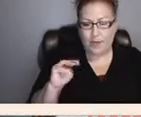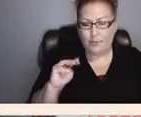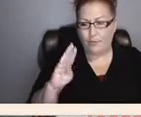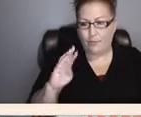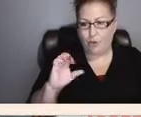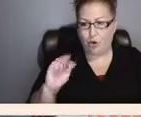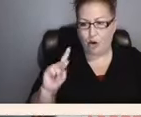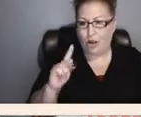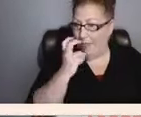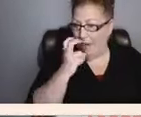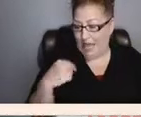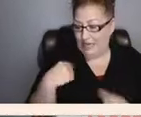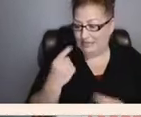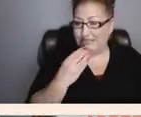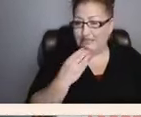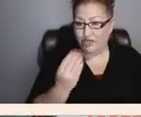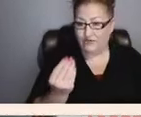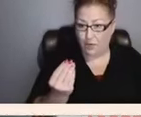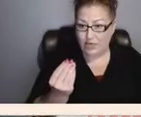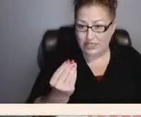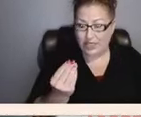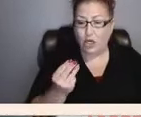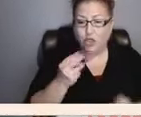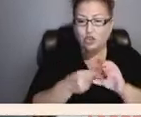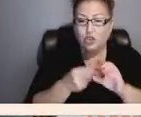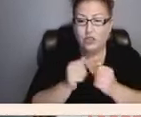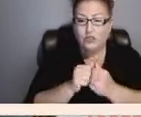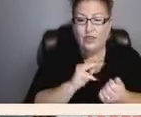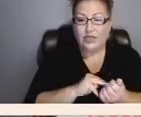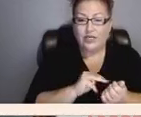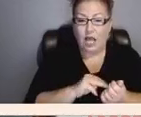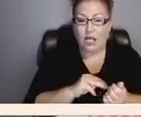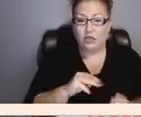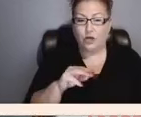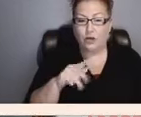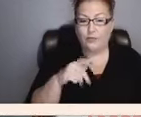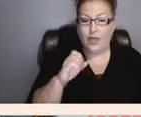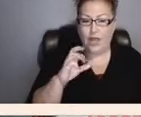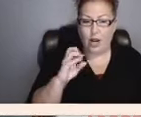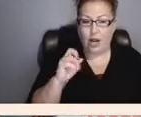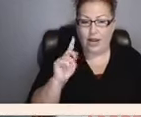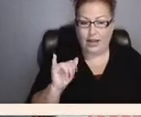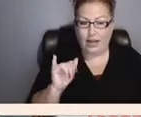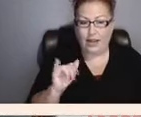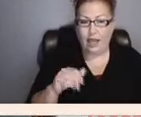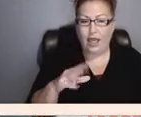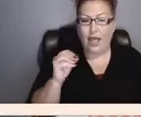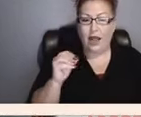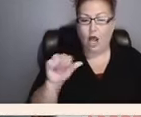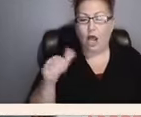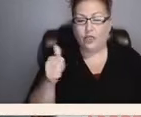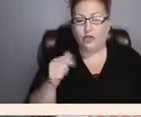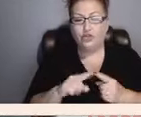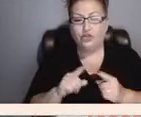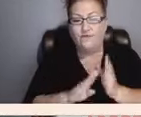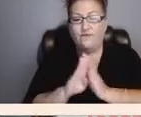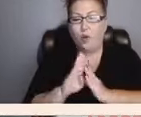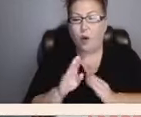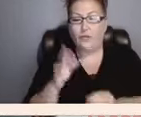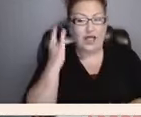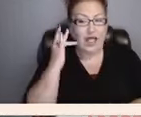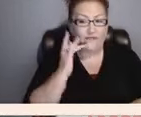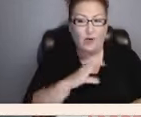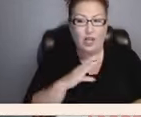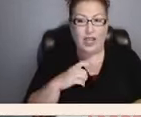age 14, joins with Dr. Newell Perry and others to form the California Council of the Blind,